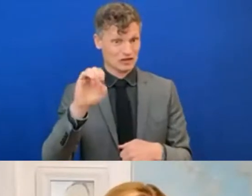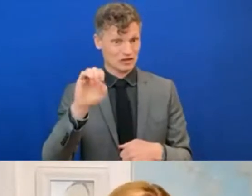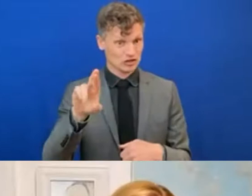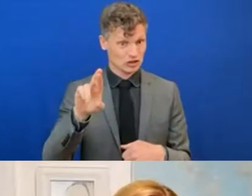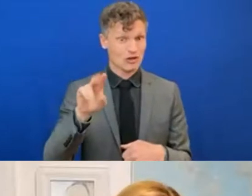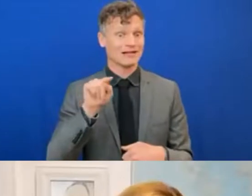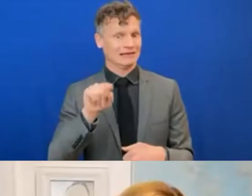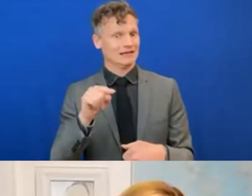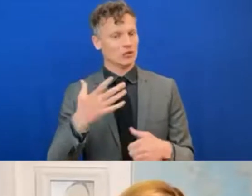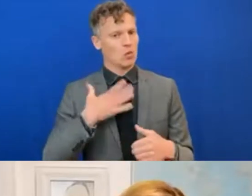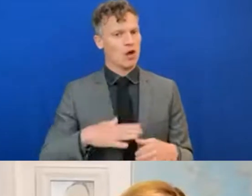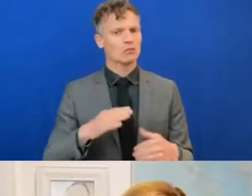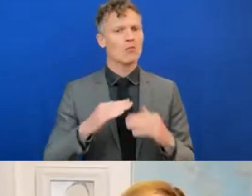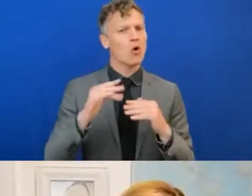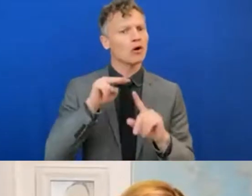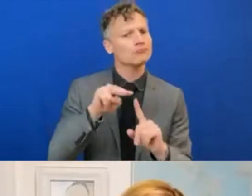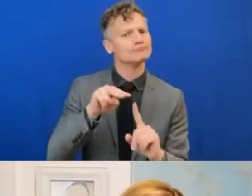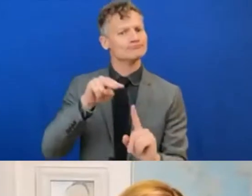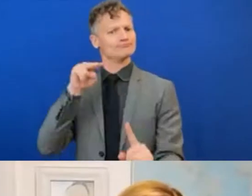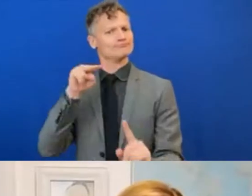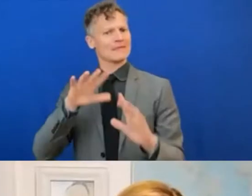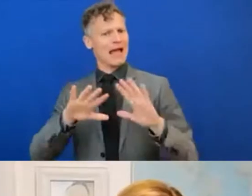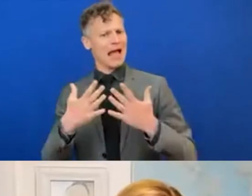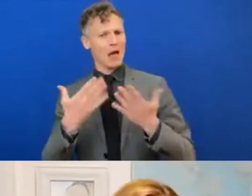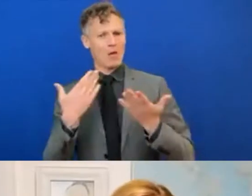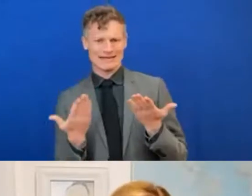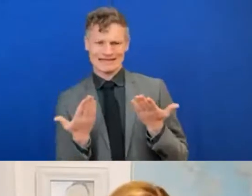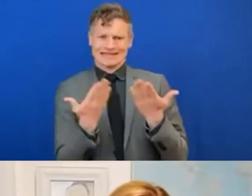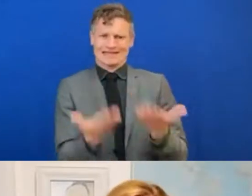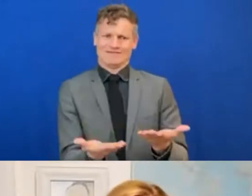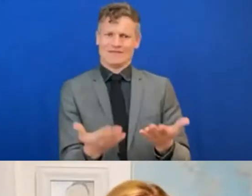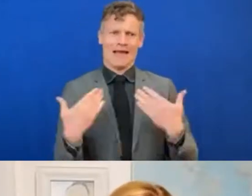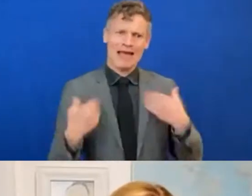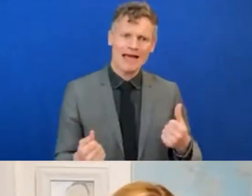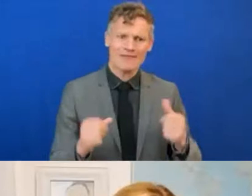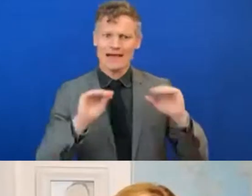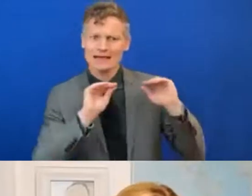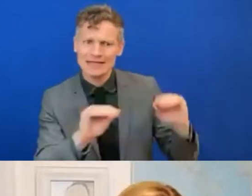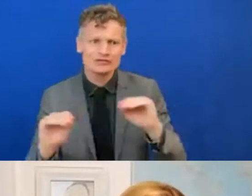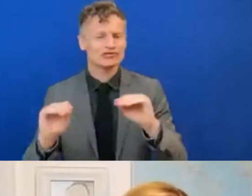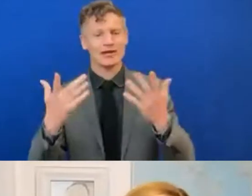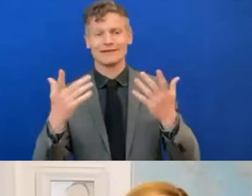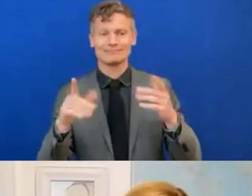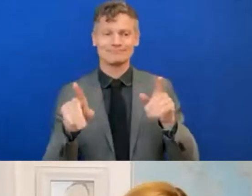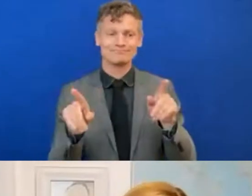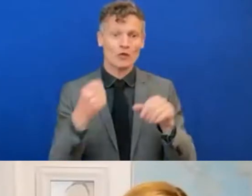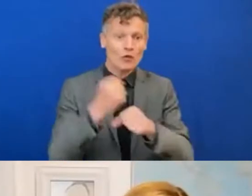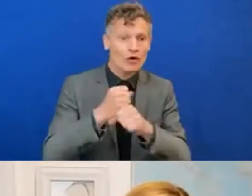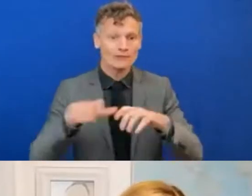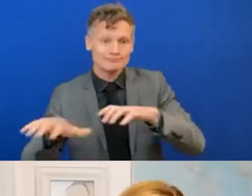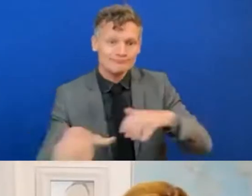platforms the real foundation for health services, for education, agricultural management practices, and much more.